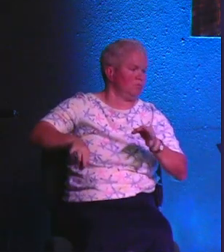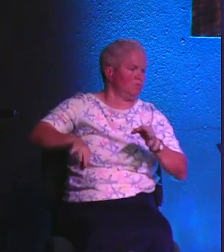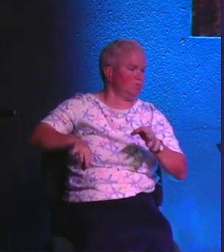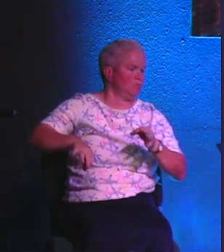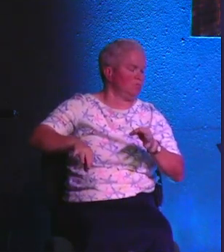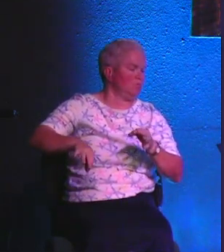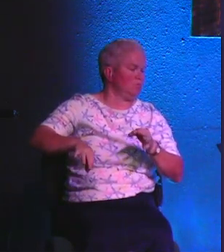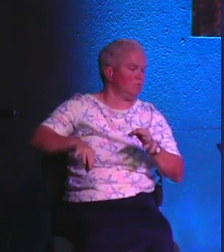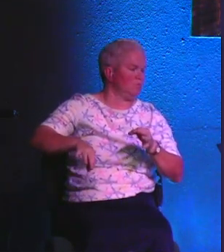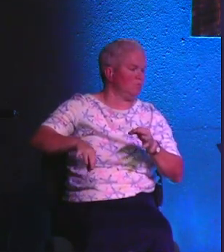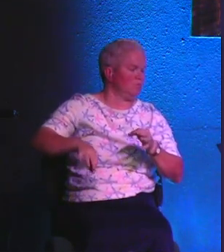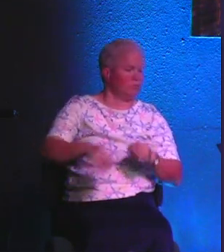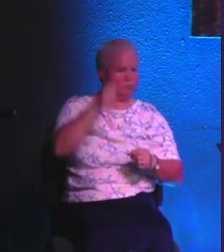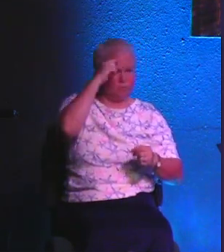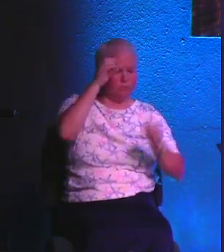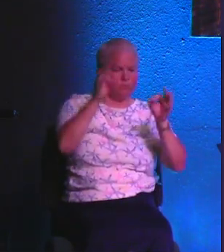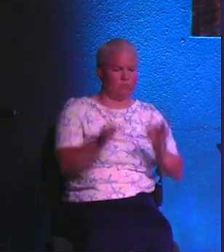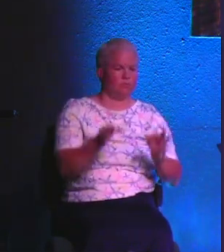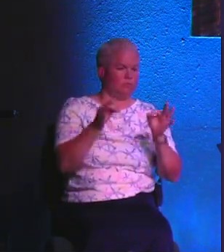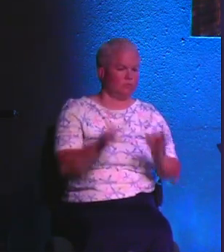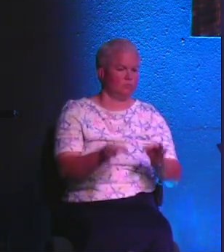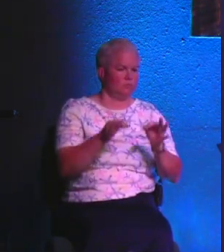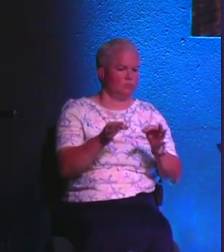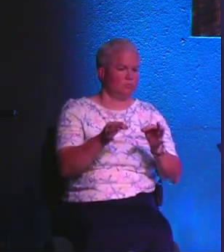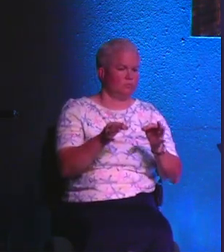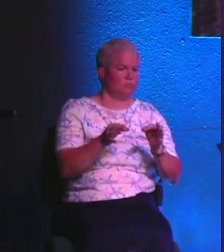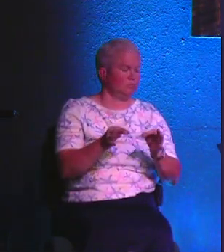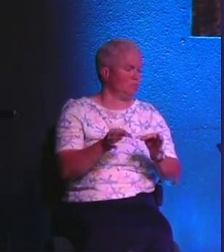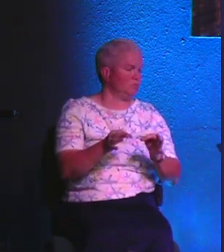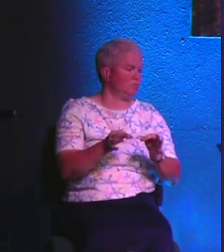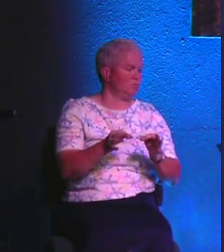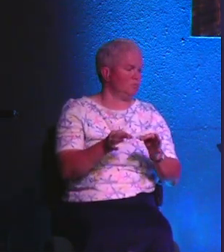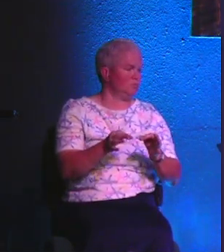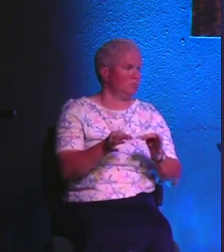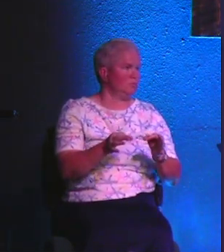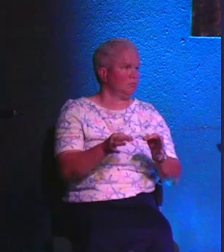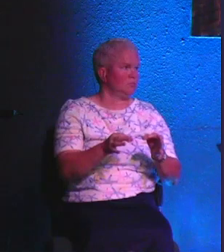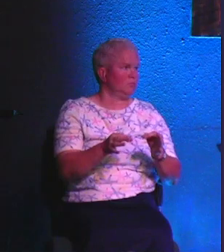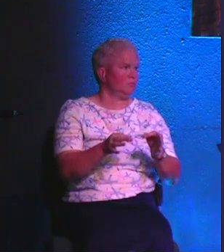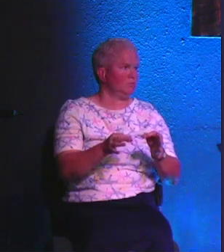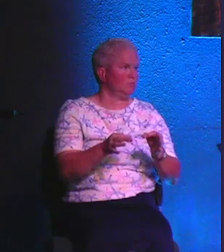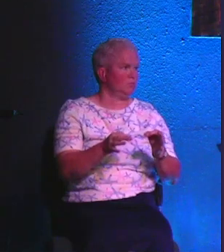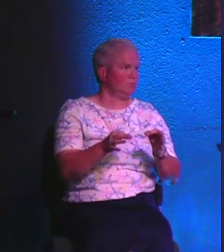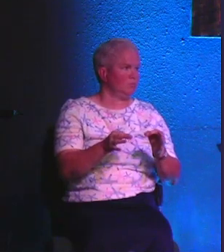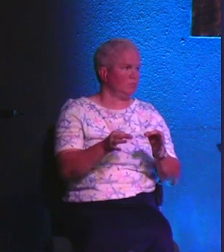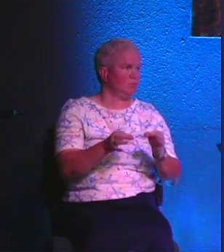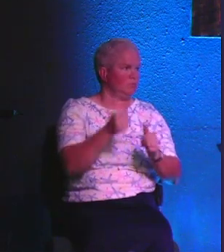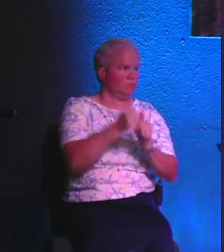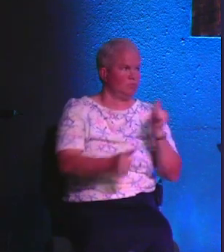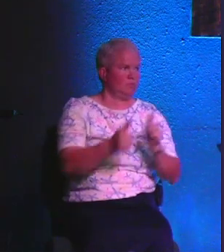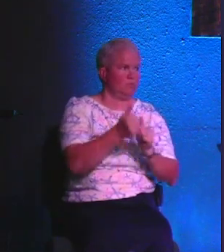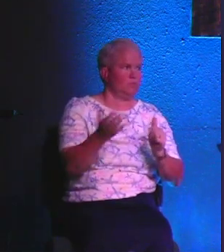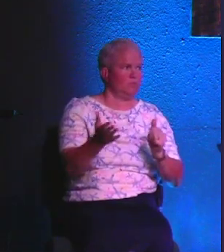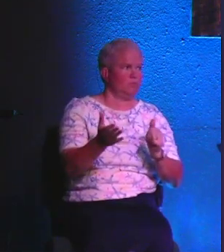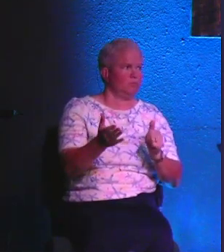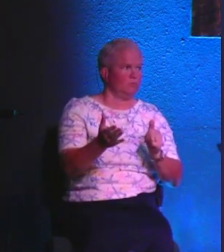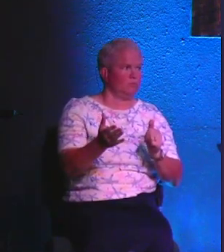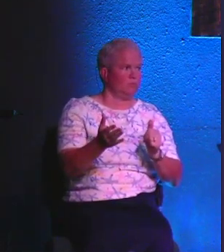Now we add on to that poor decisions on our part and that just compounds. But the fact is, even if we did everything